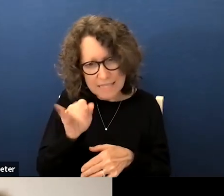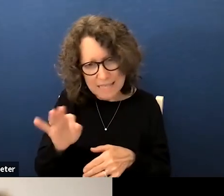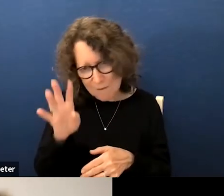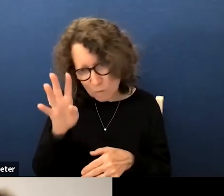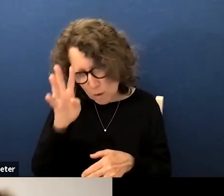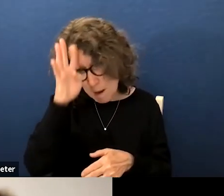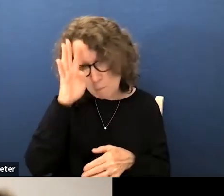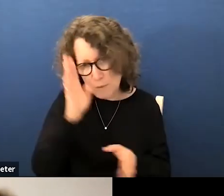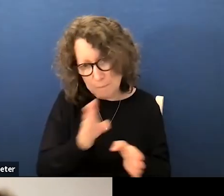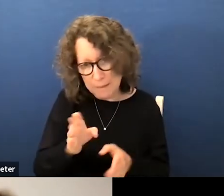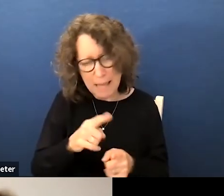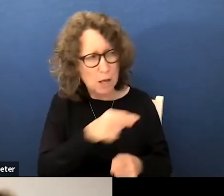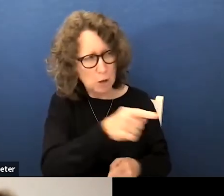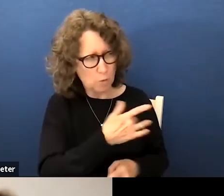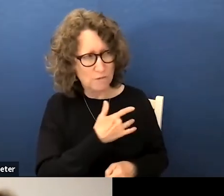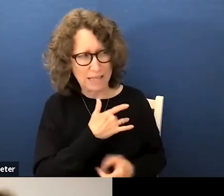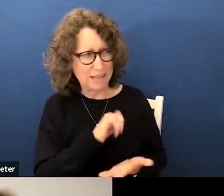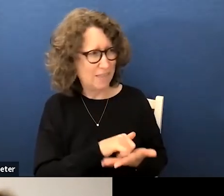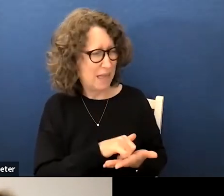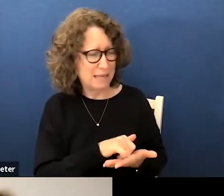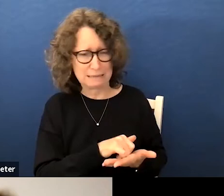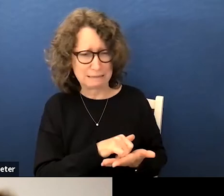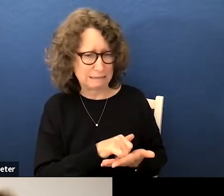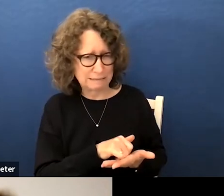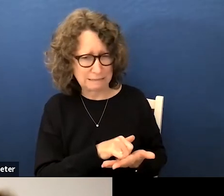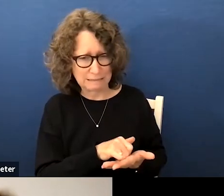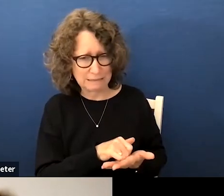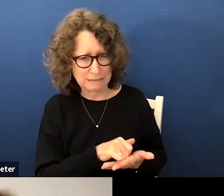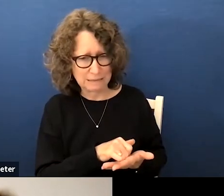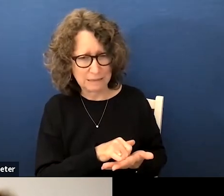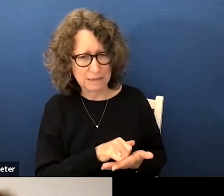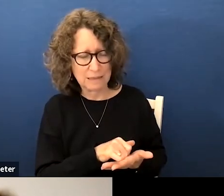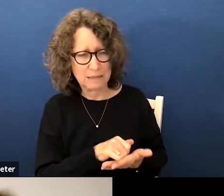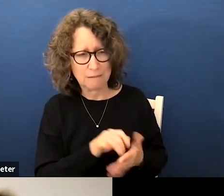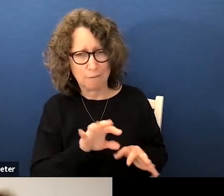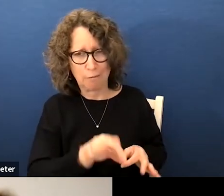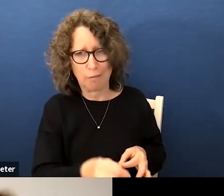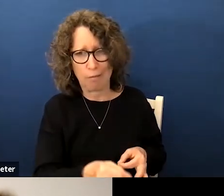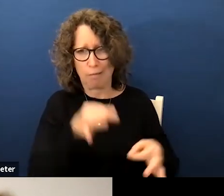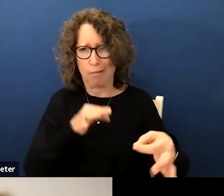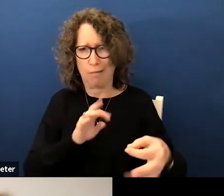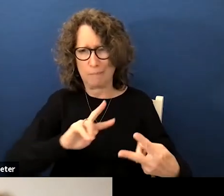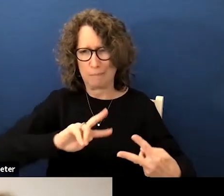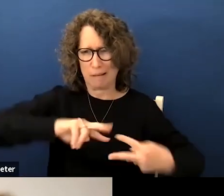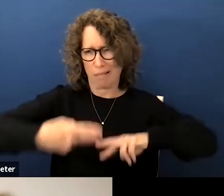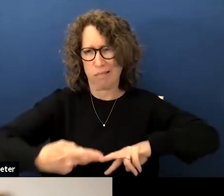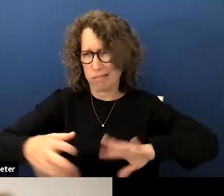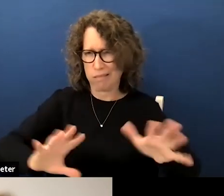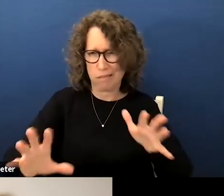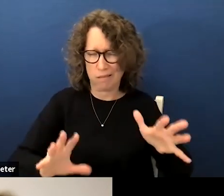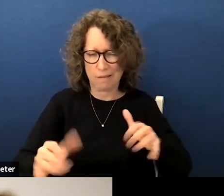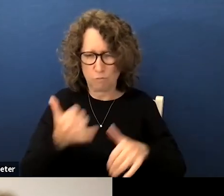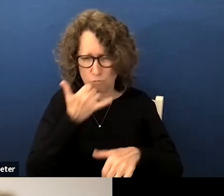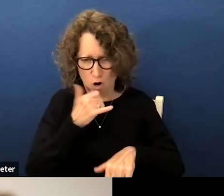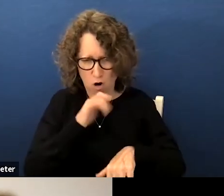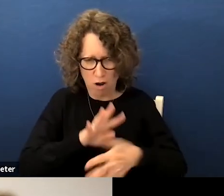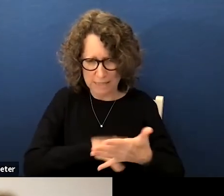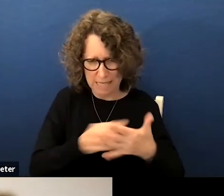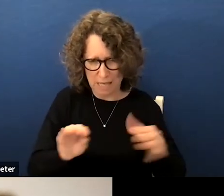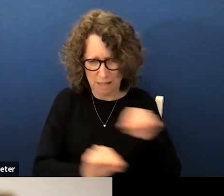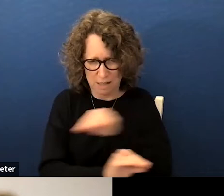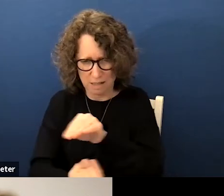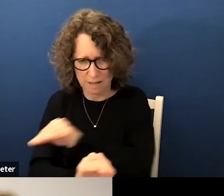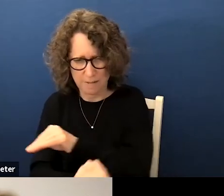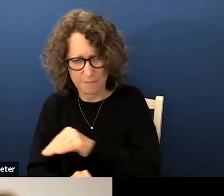plan but if you're feeling as though the it's the cart before the horse and Ms. Ms. Wilton seems to be